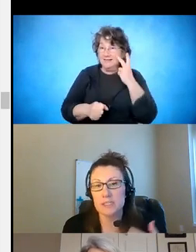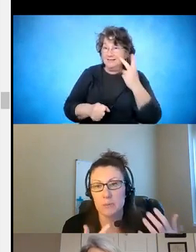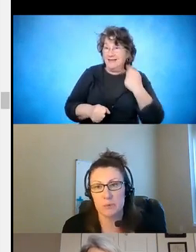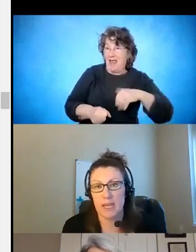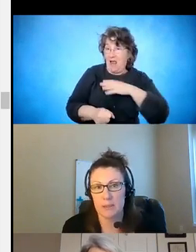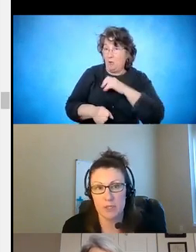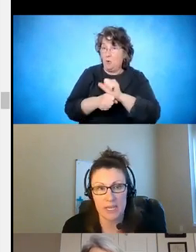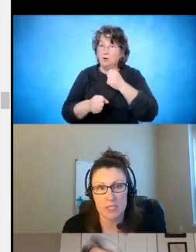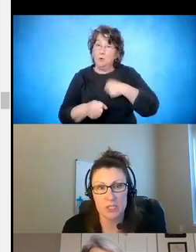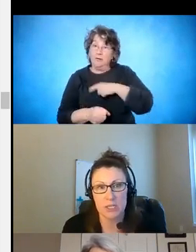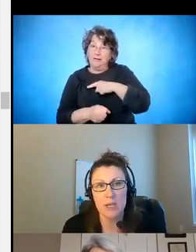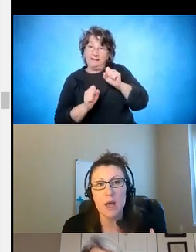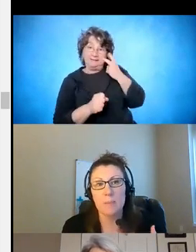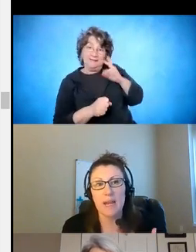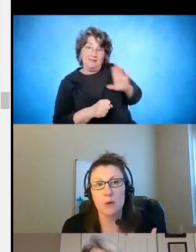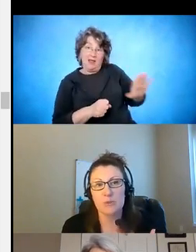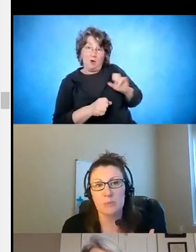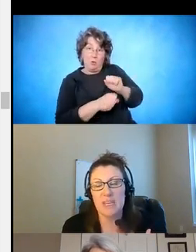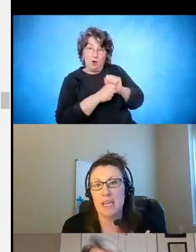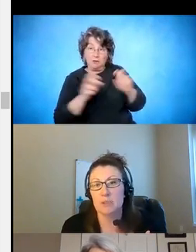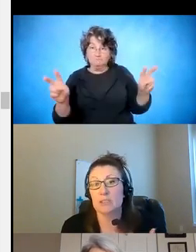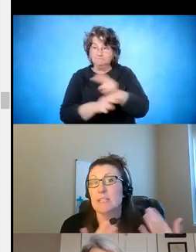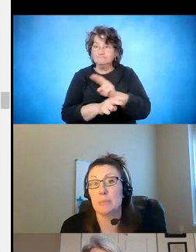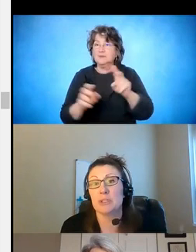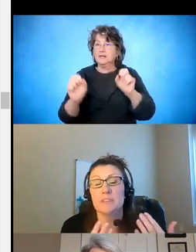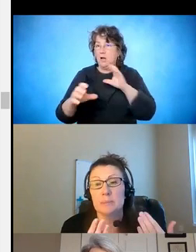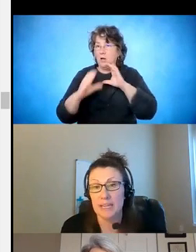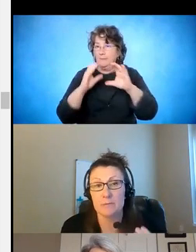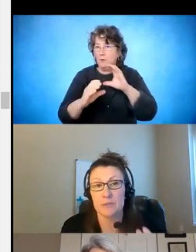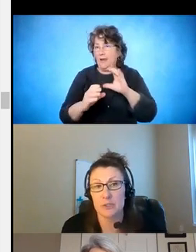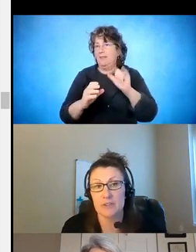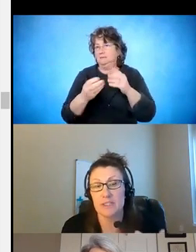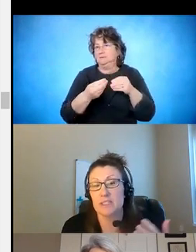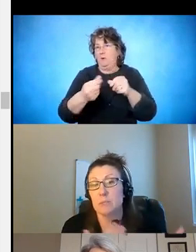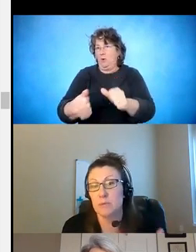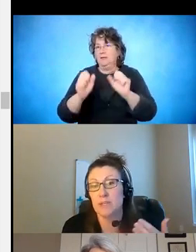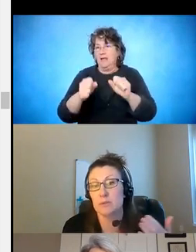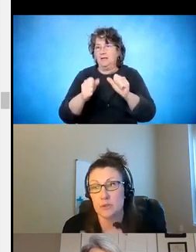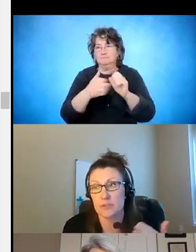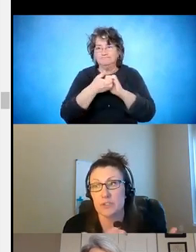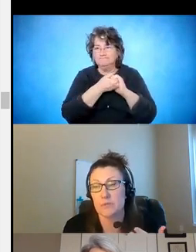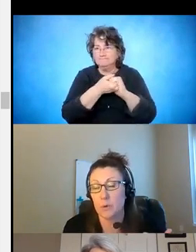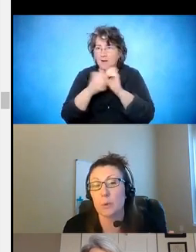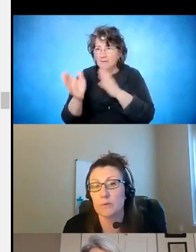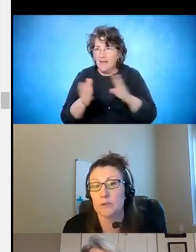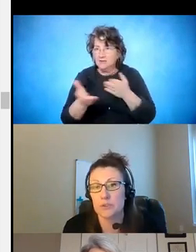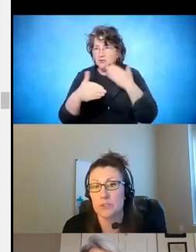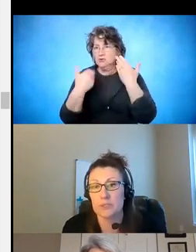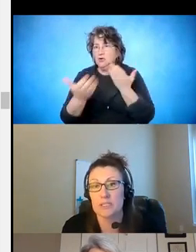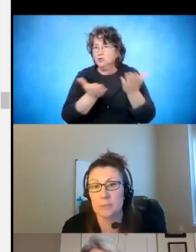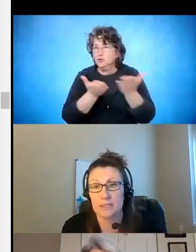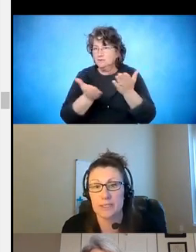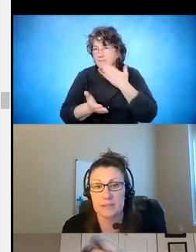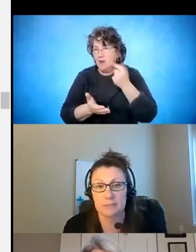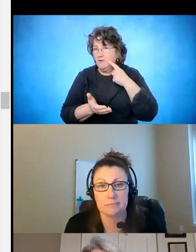it just helps with that communication. It helps with being able to collaboratively plan for services and moving those services forward for the students